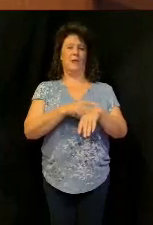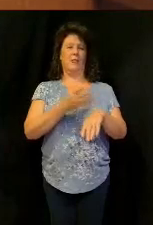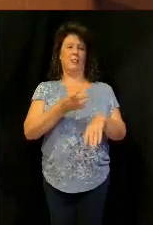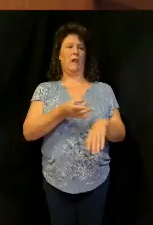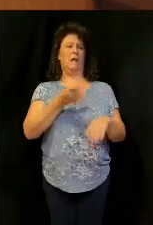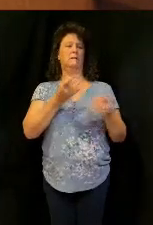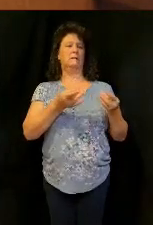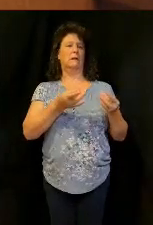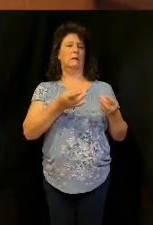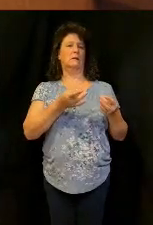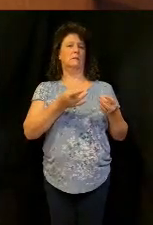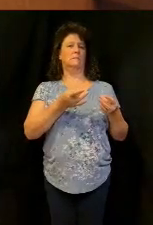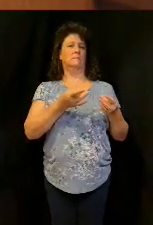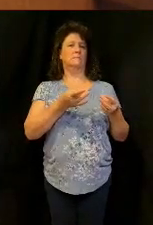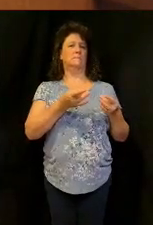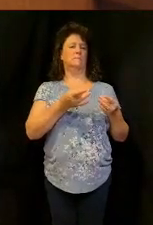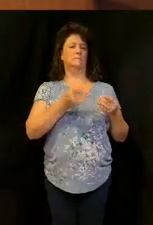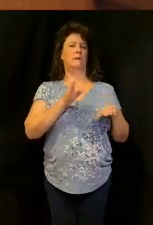sensuality follows.